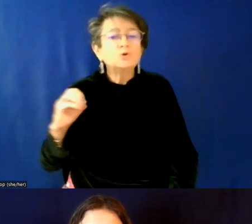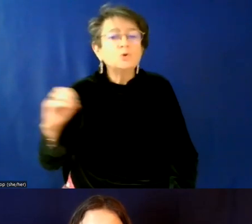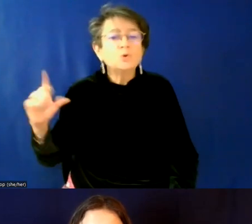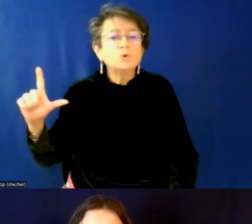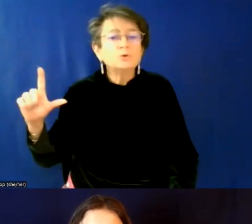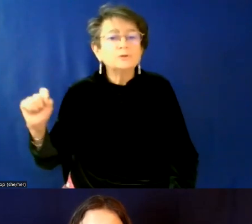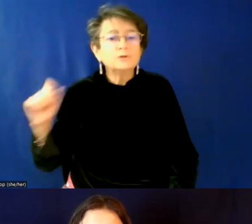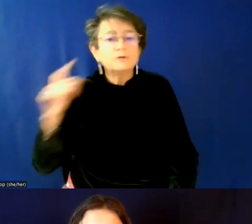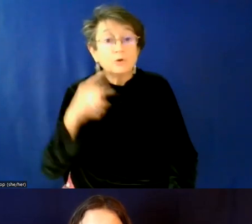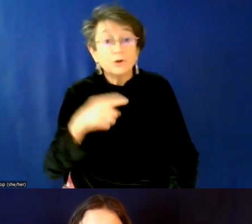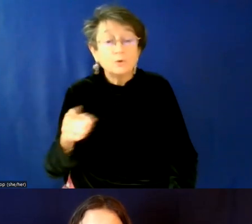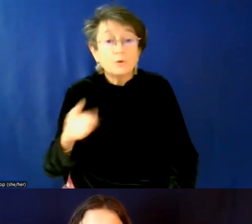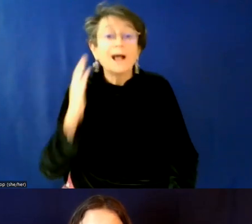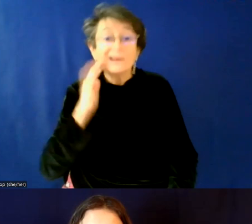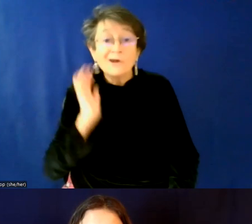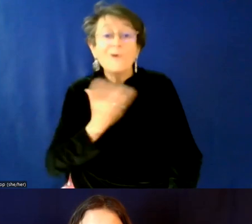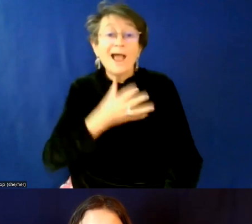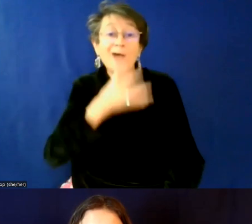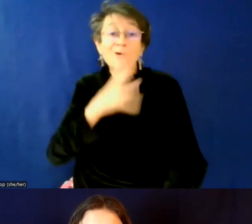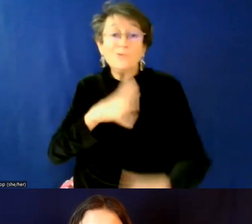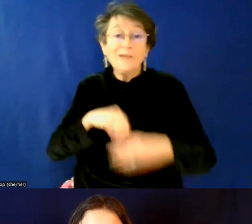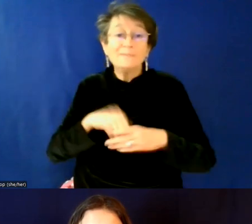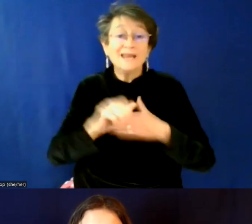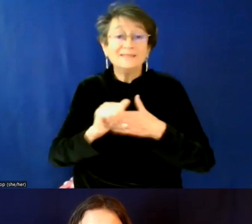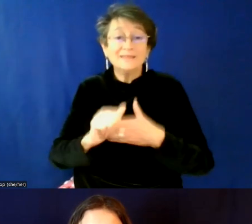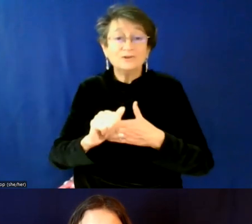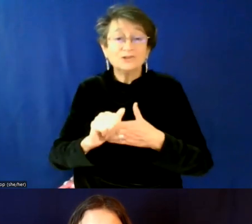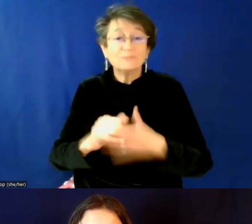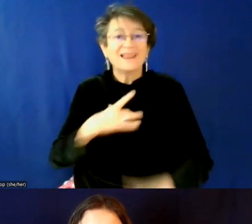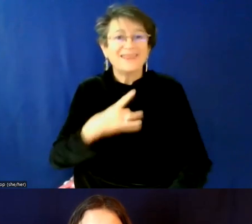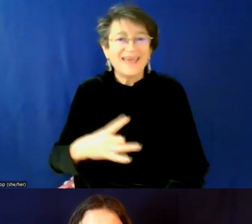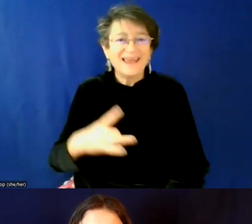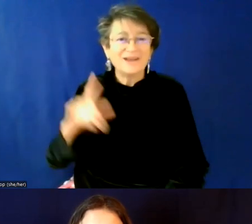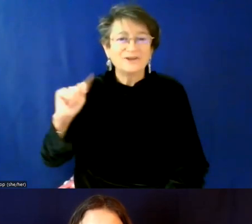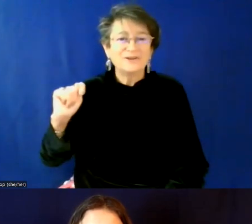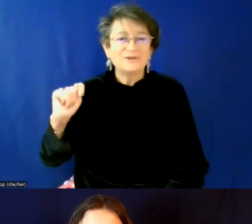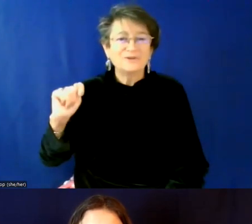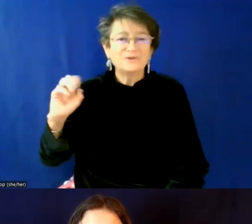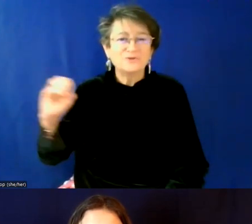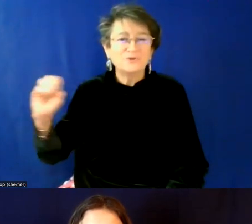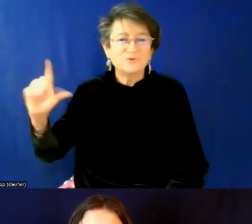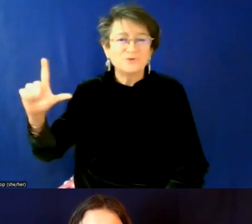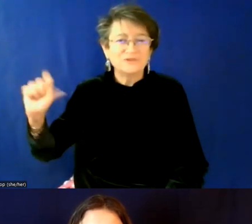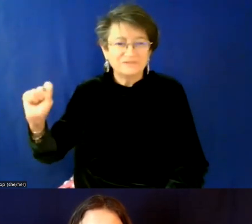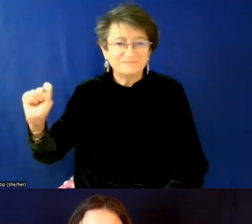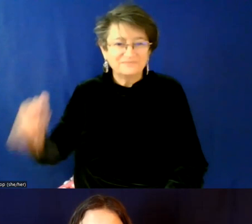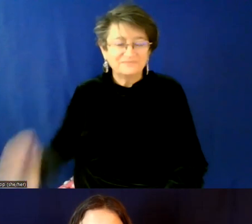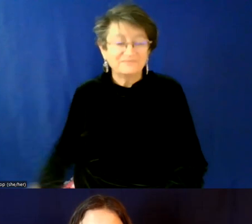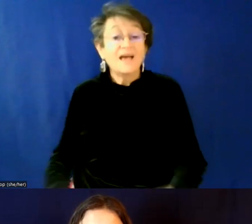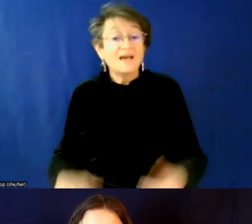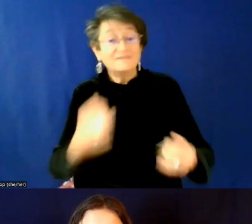like tools. So look out for both of those emails. Uh, finally, we've got a couple of, um,